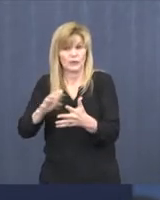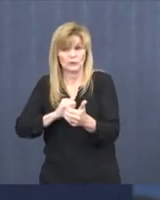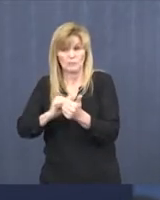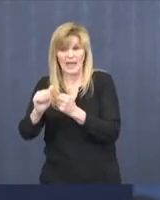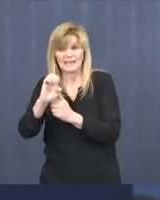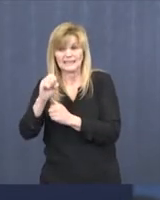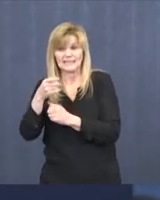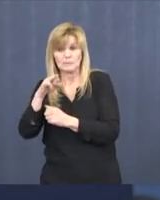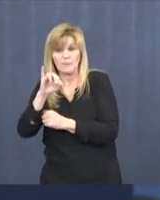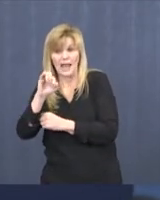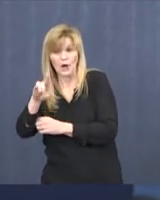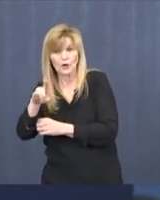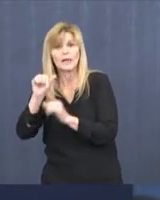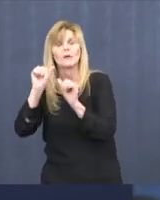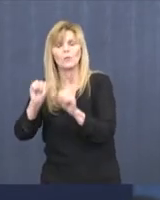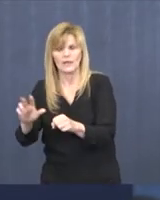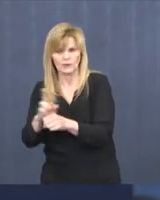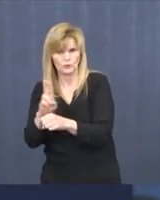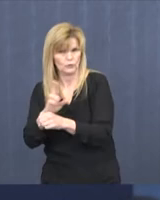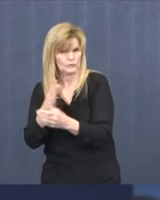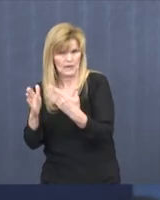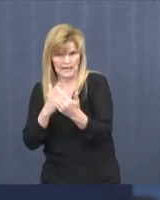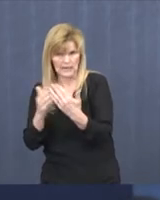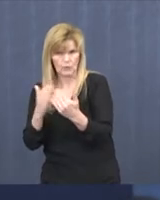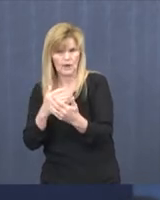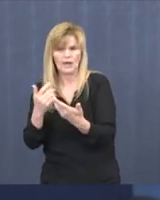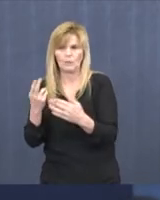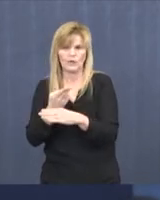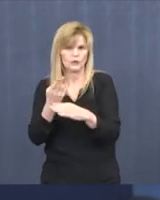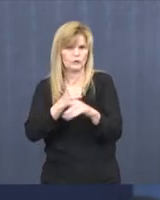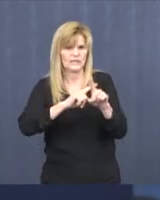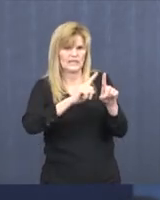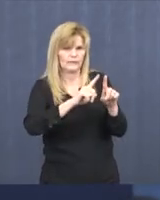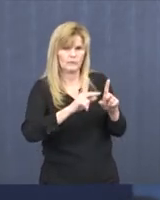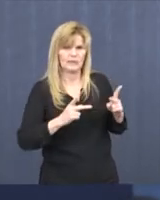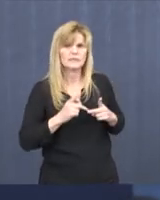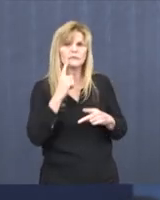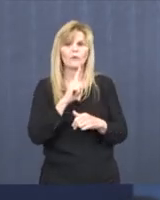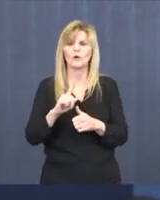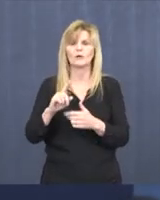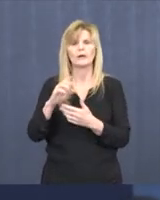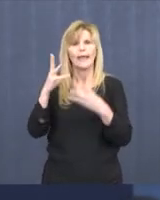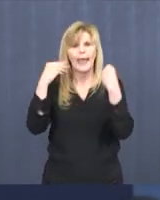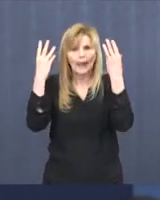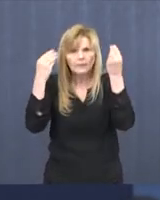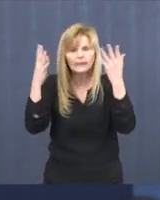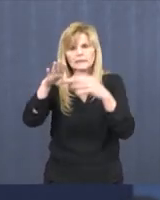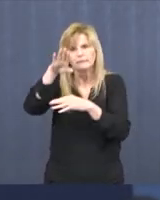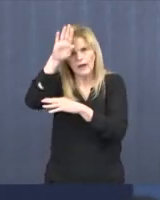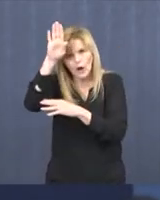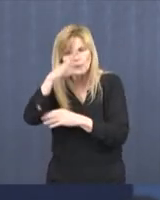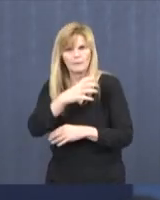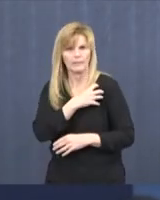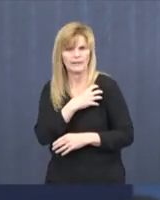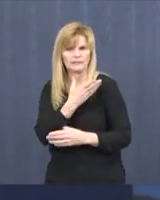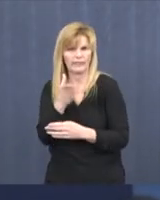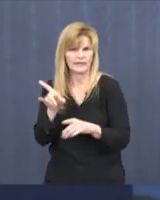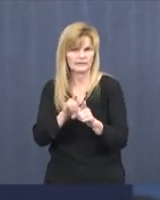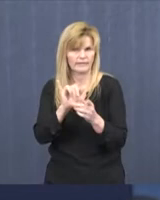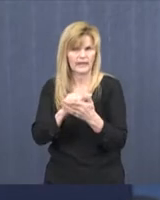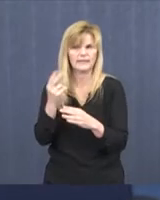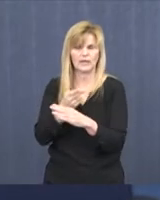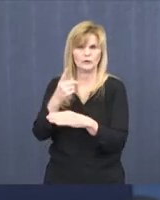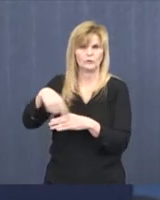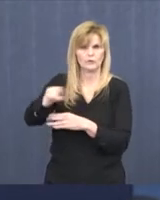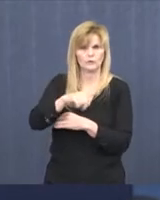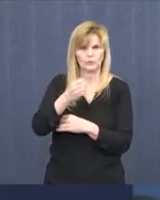be accepted and can be used in a variety of places for first responders. For daily updates about COVID, you